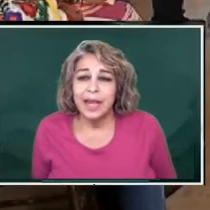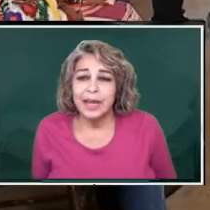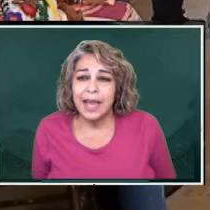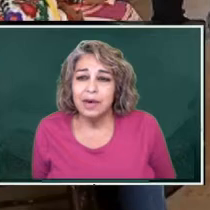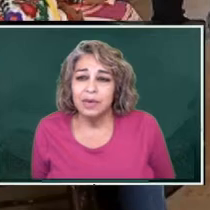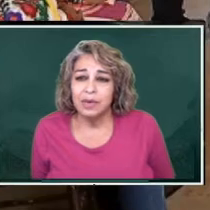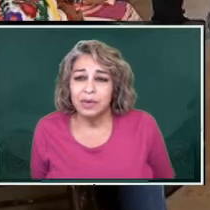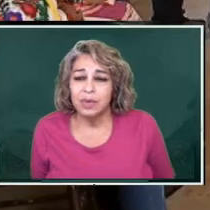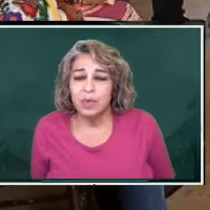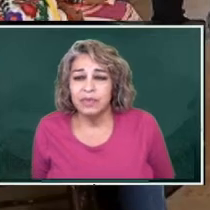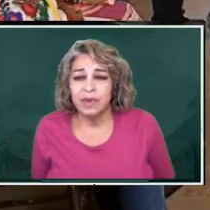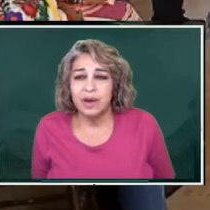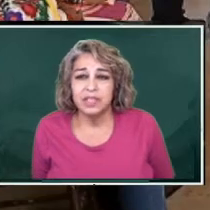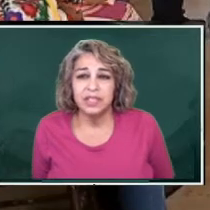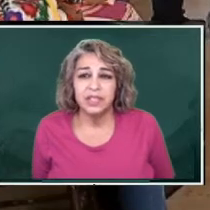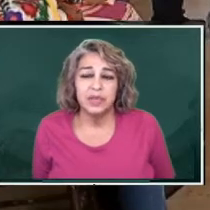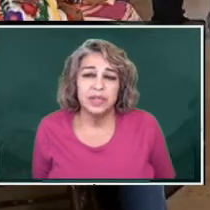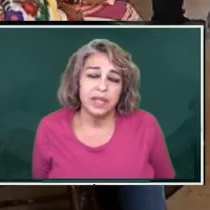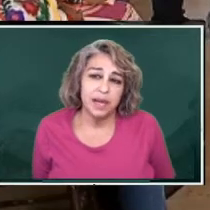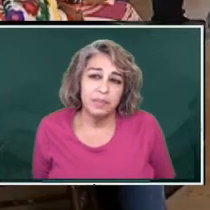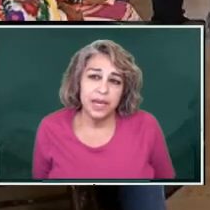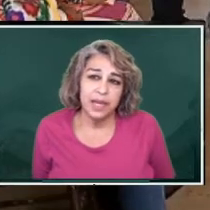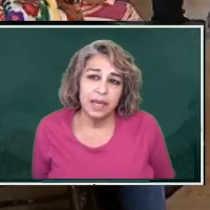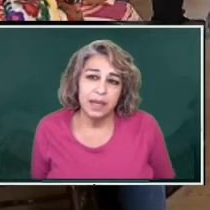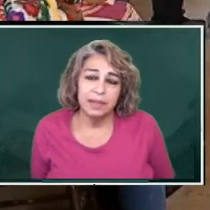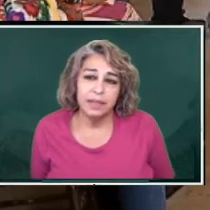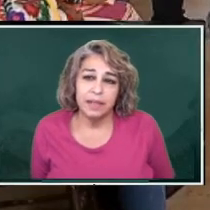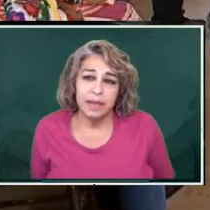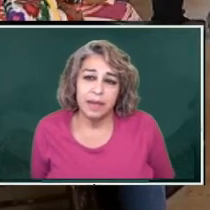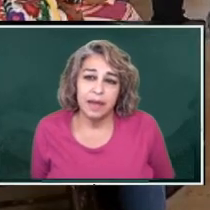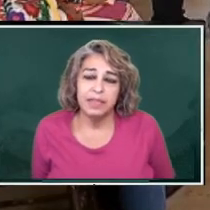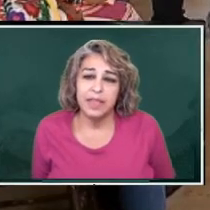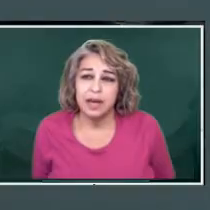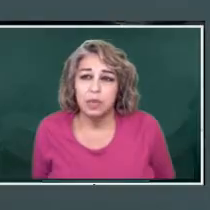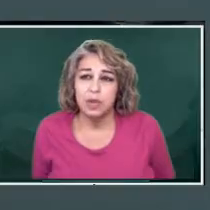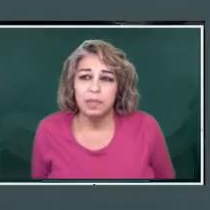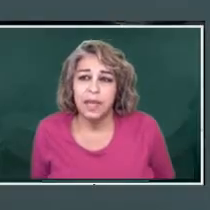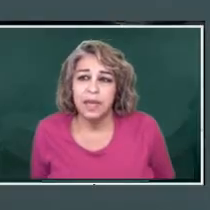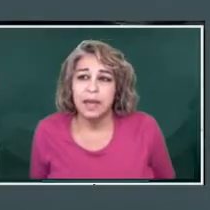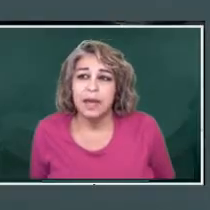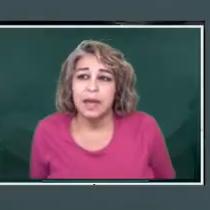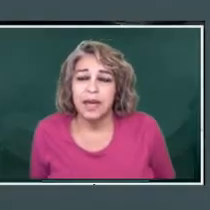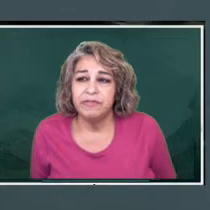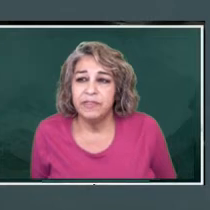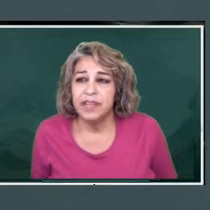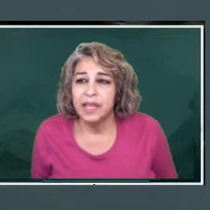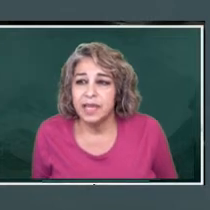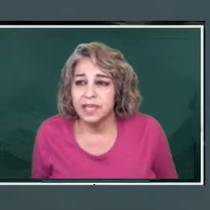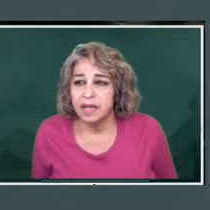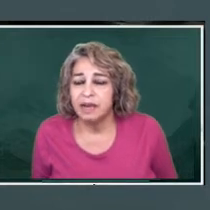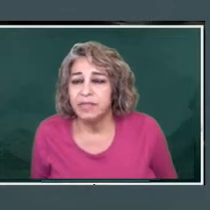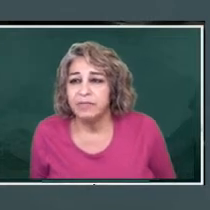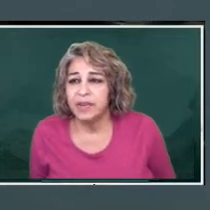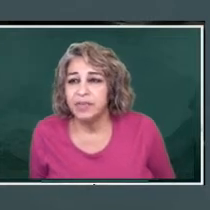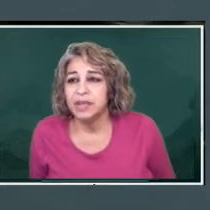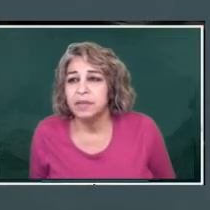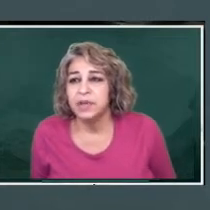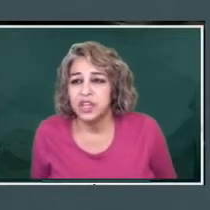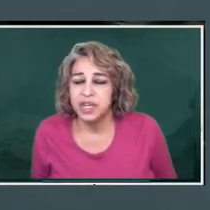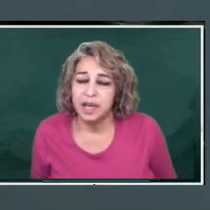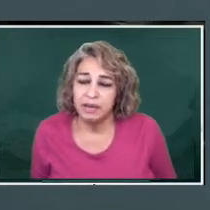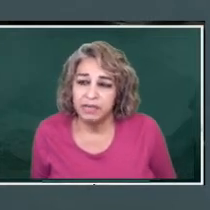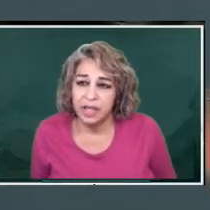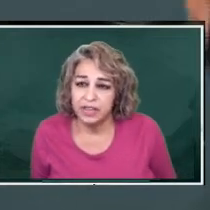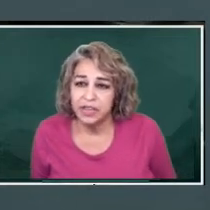And now we've constituted the company, uh, that will be an affiliate of the Federal